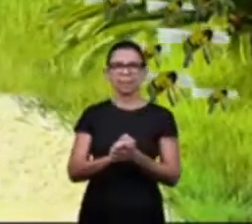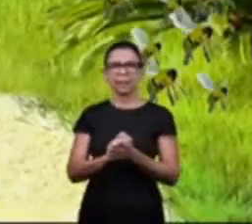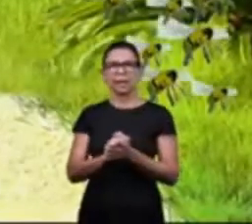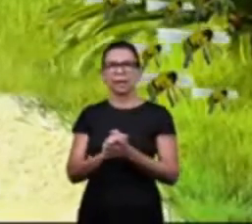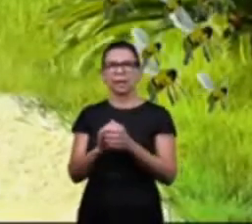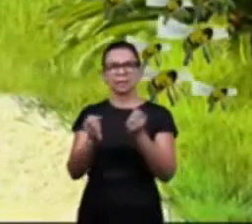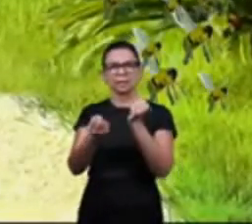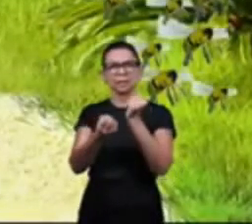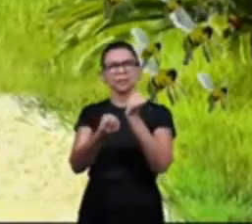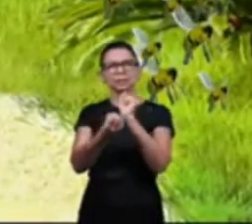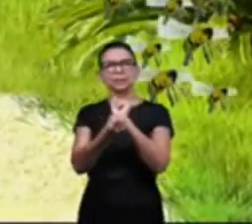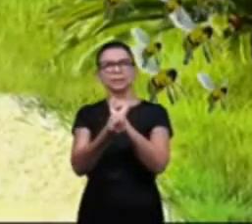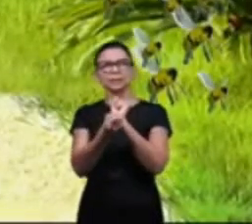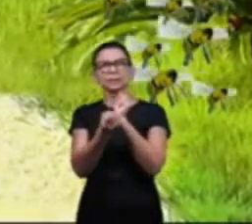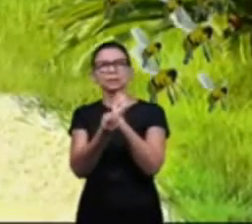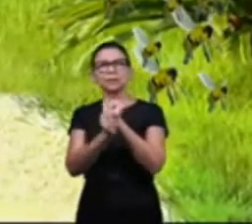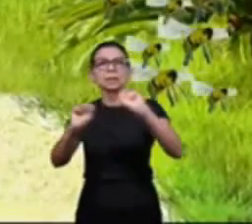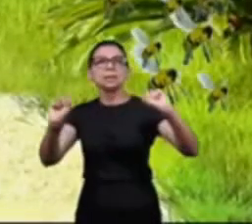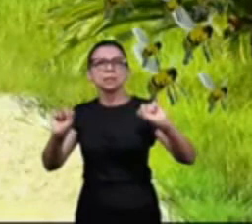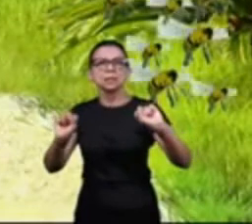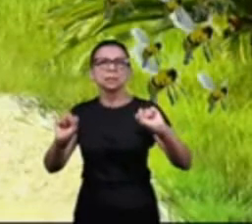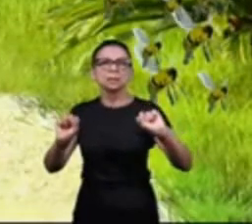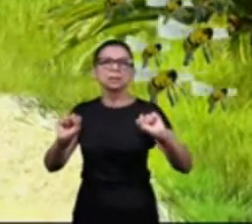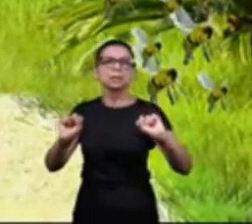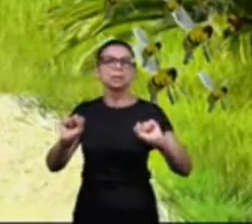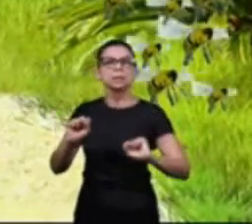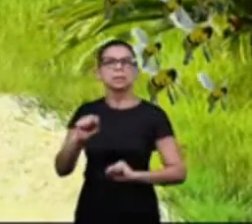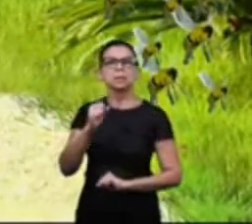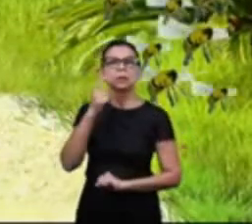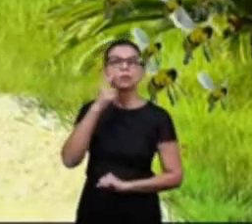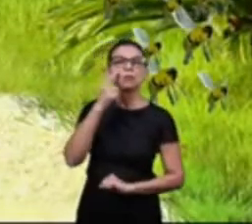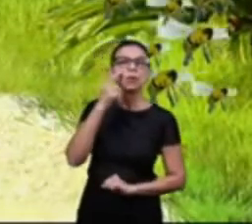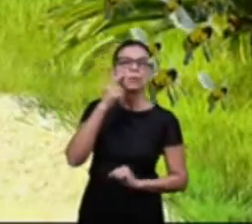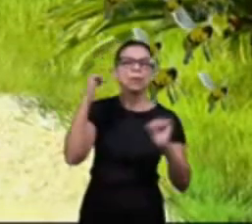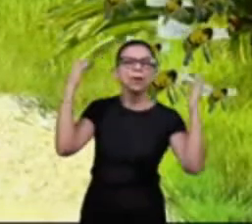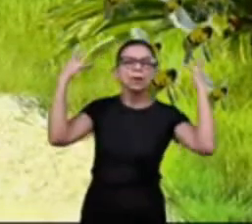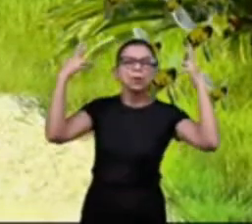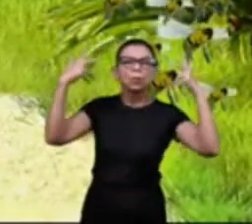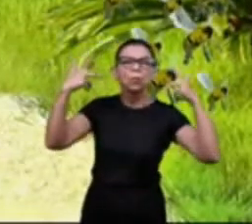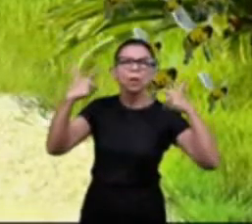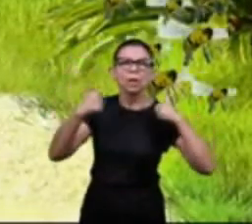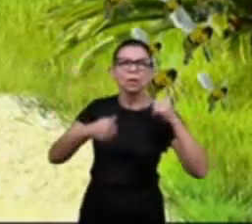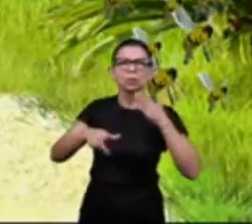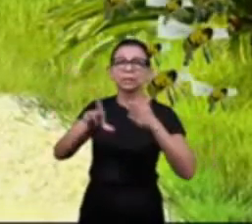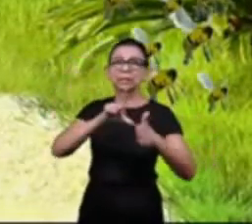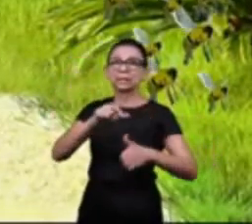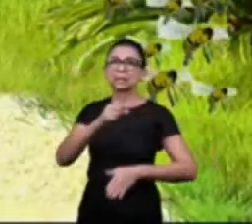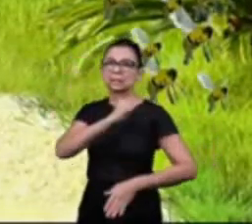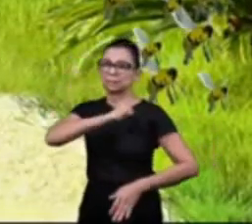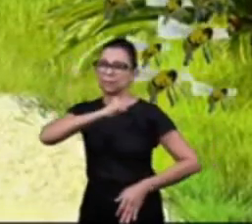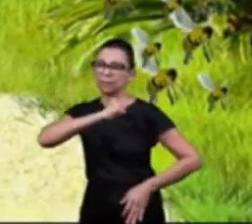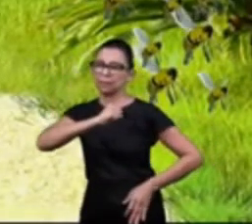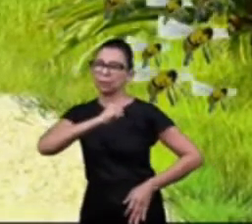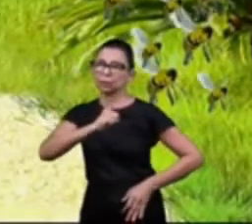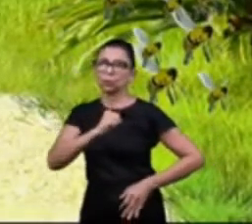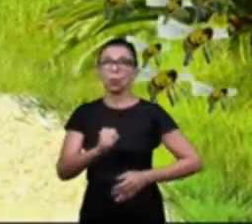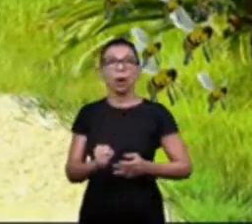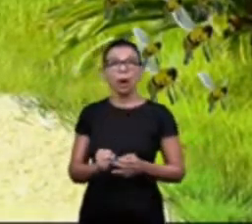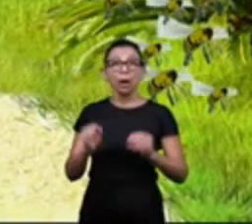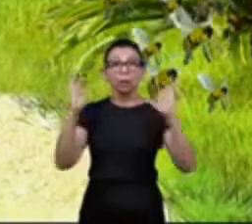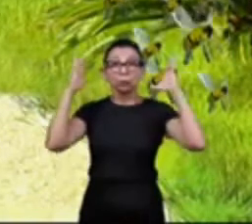lion that i killed him when he got there he only found the bones and there was a